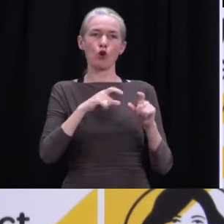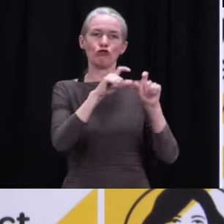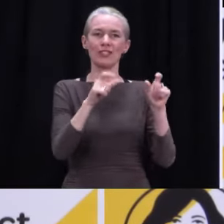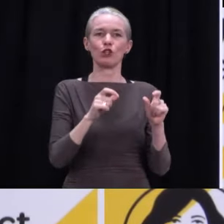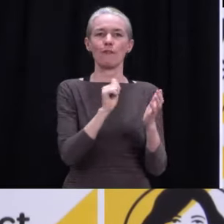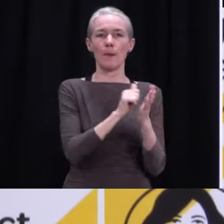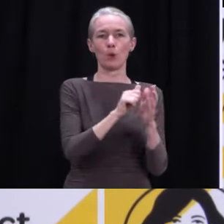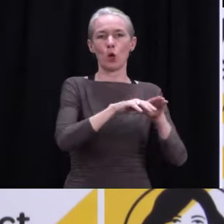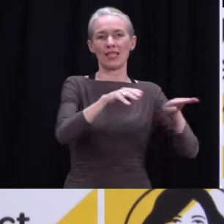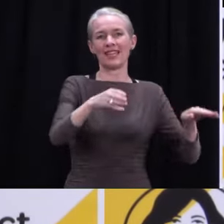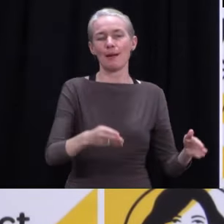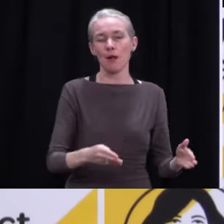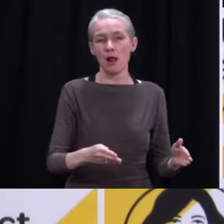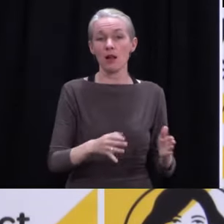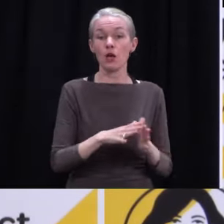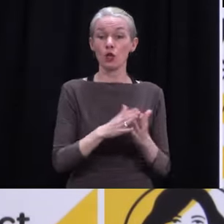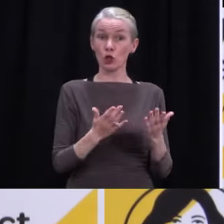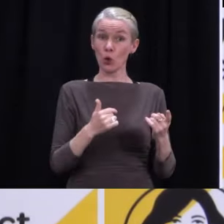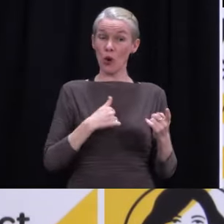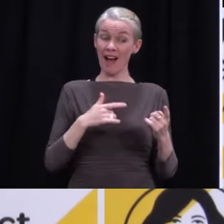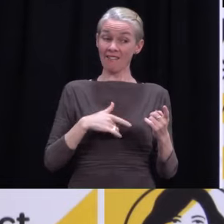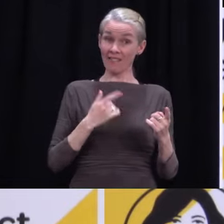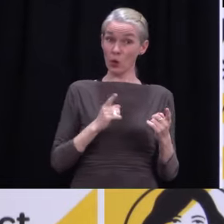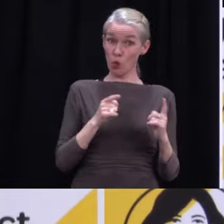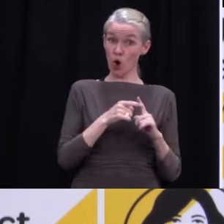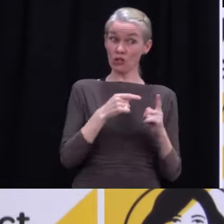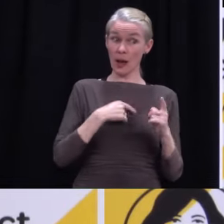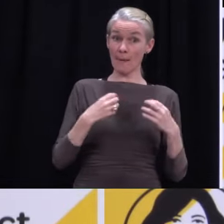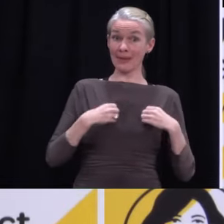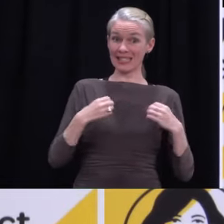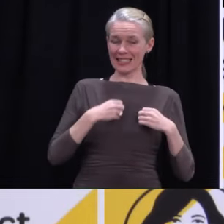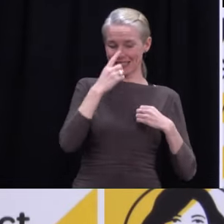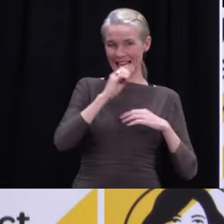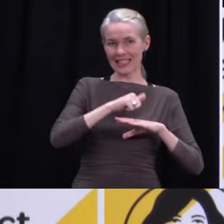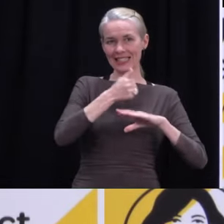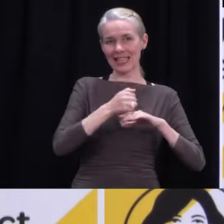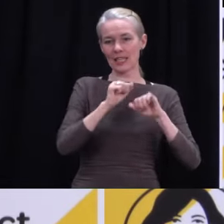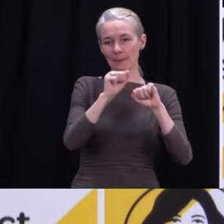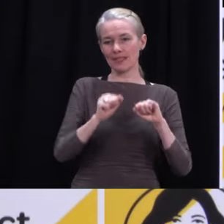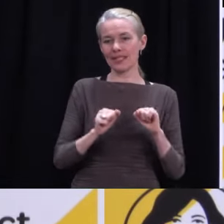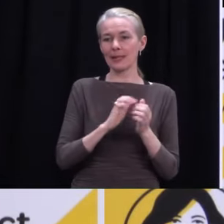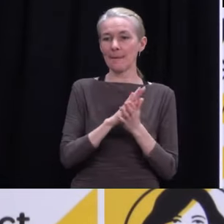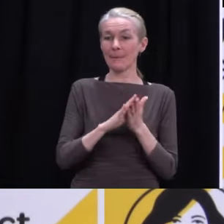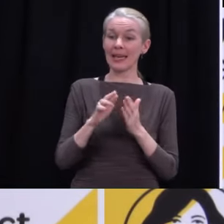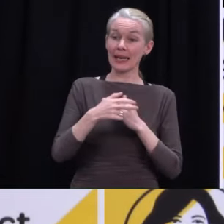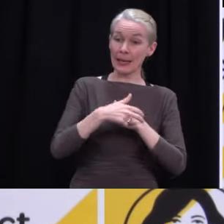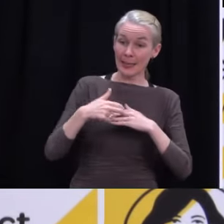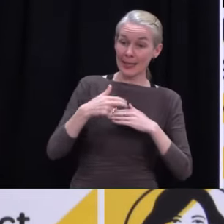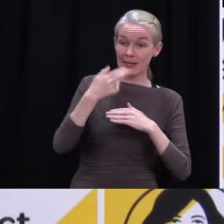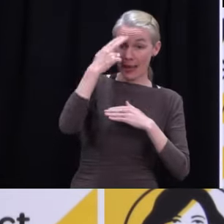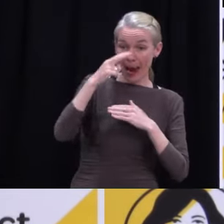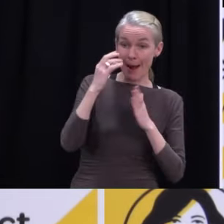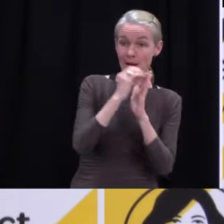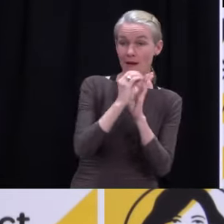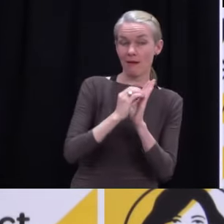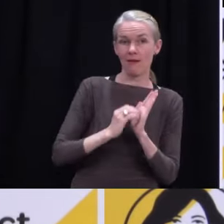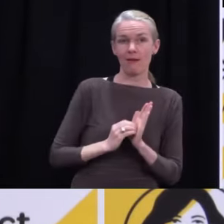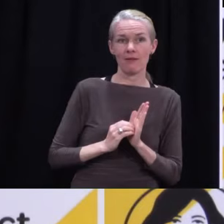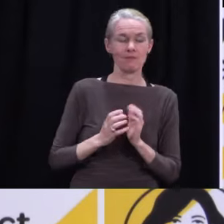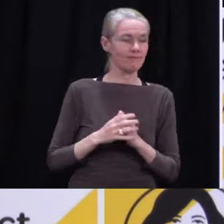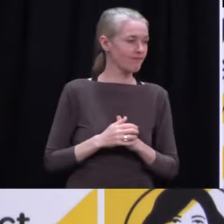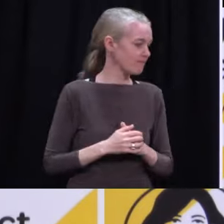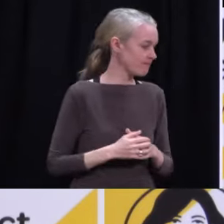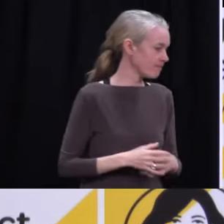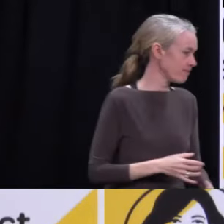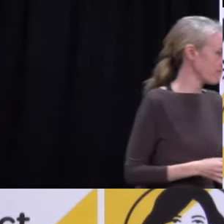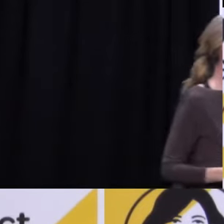So I think there are ways that businesses can incorporate record keeping in a way that's really seamless and part of their day to day. On the home